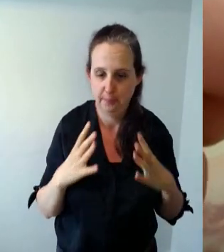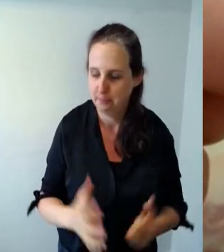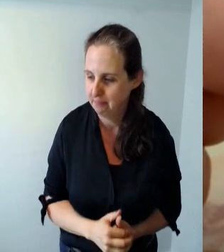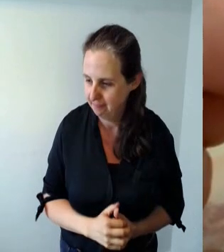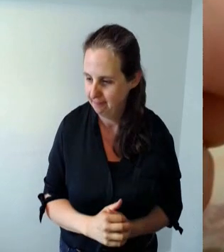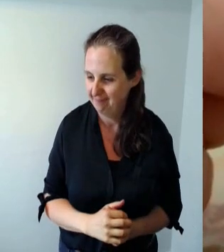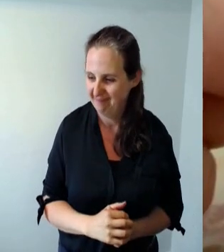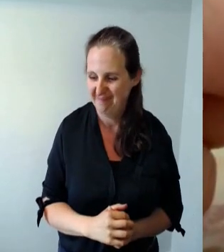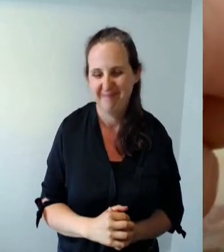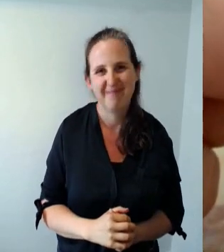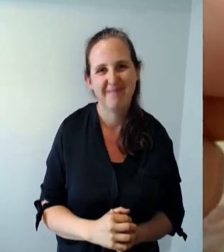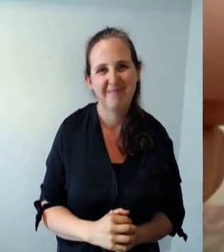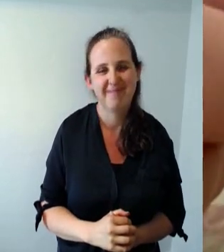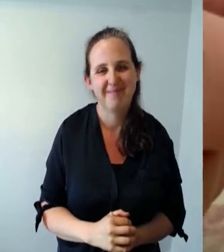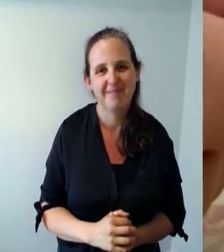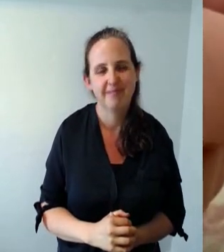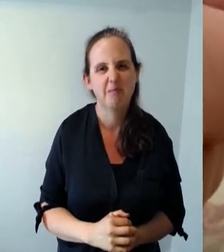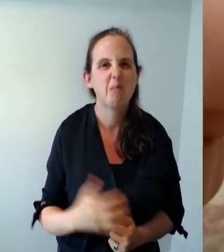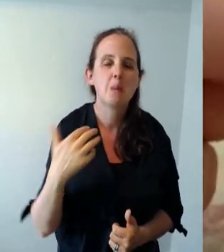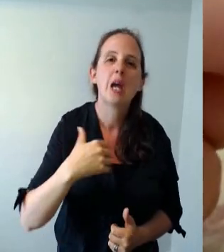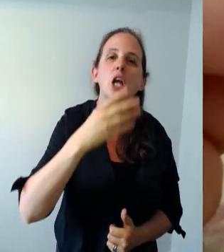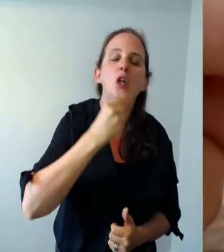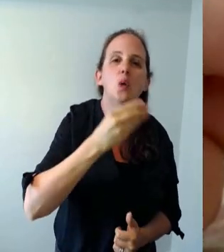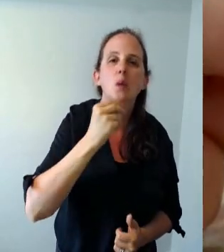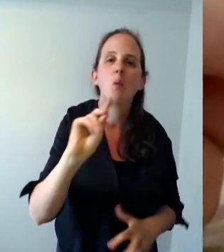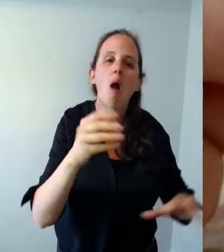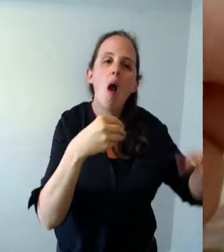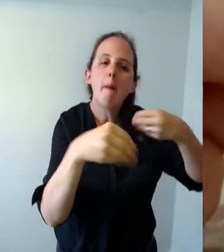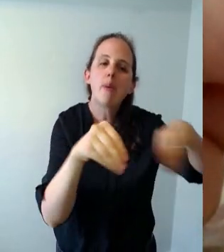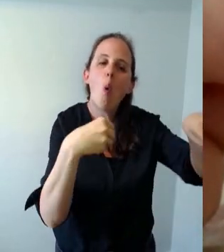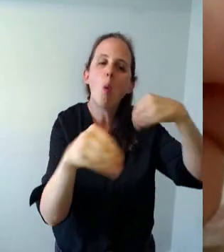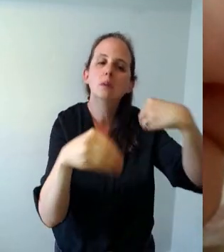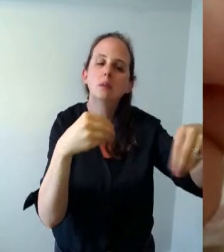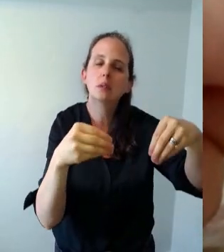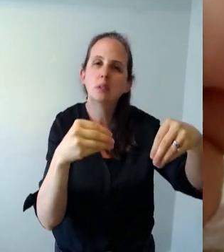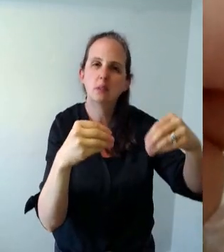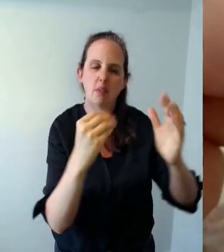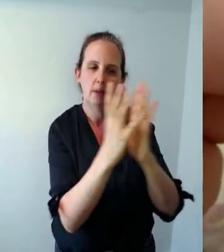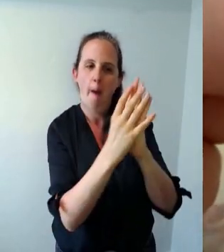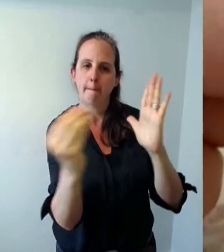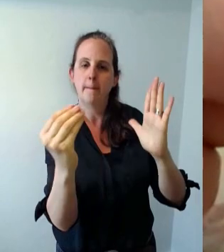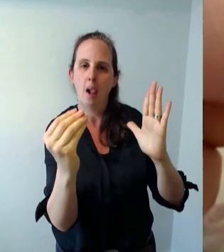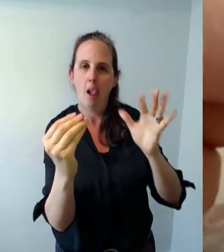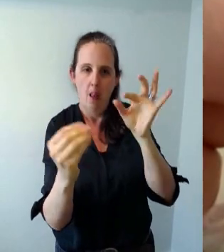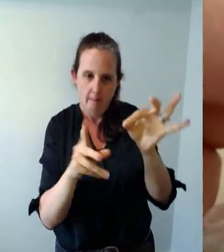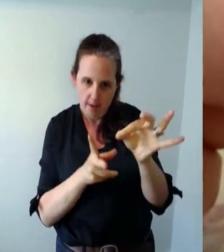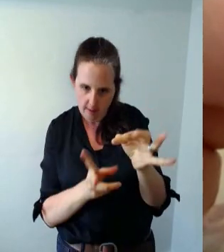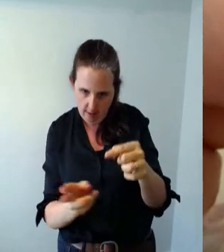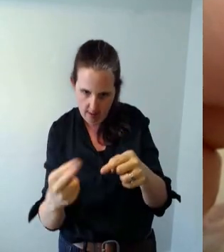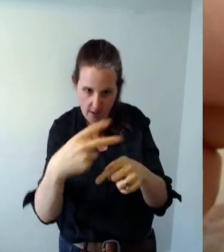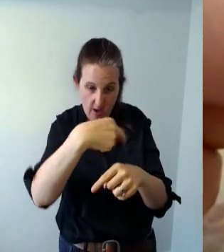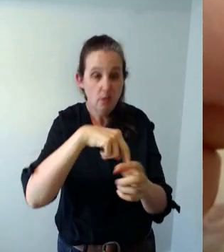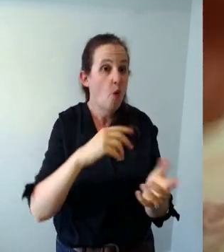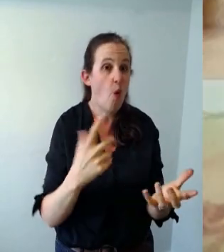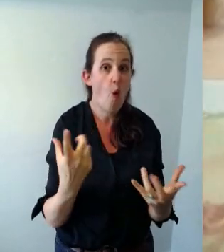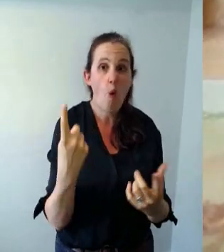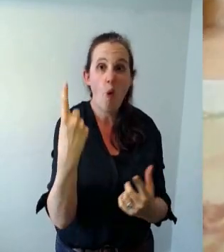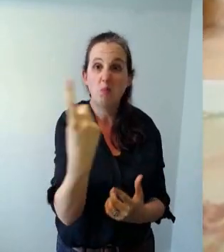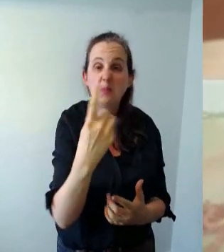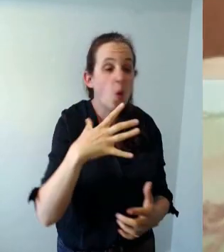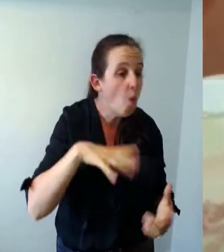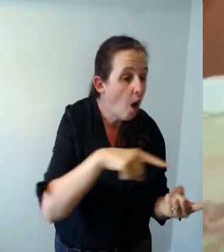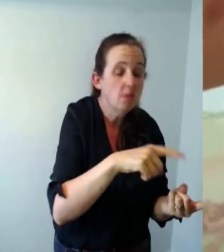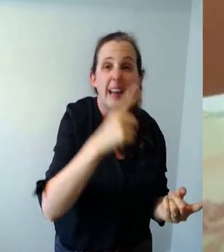i've got a little cardboard template here but obviously you can do it freehand should you wish